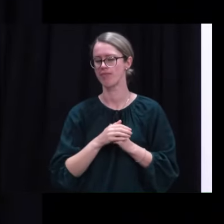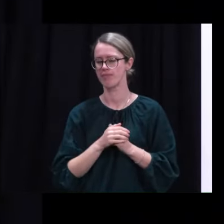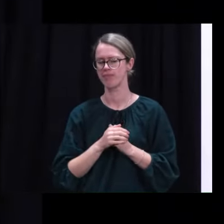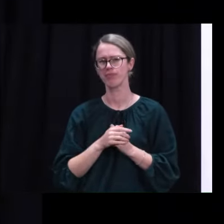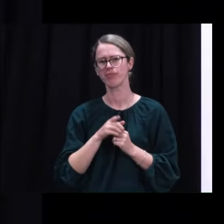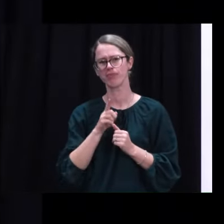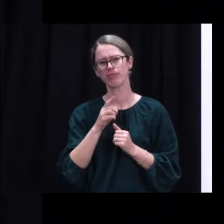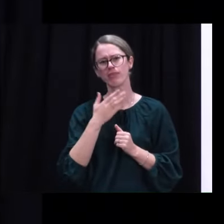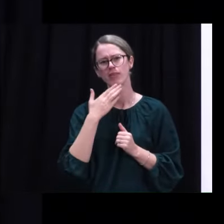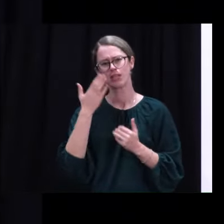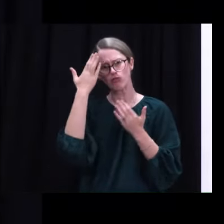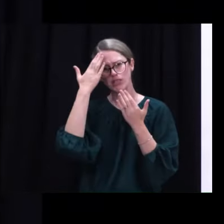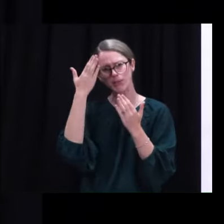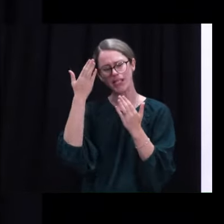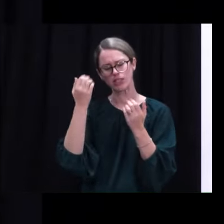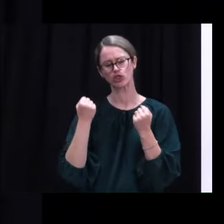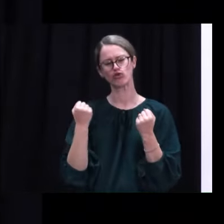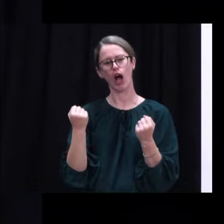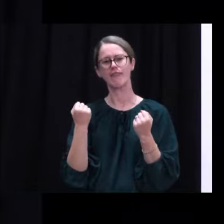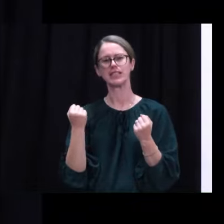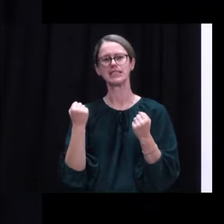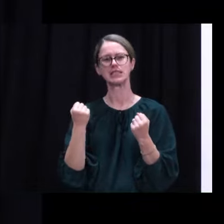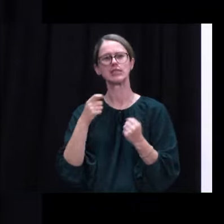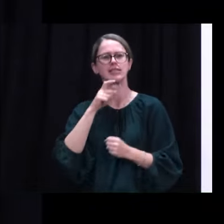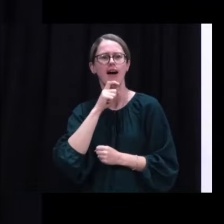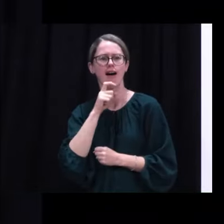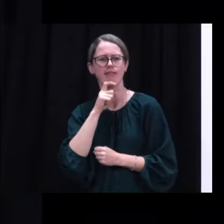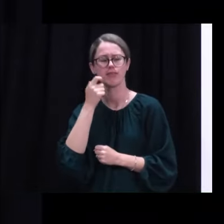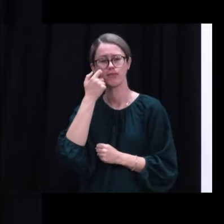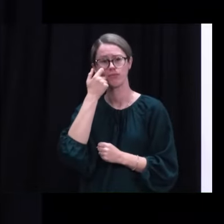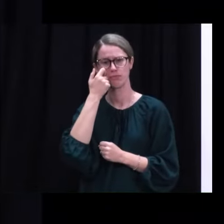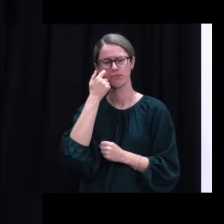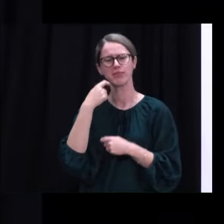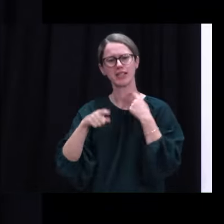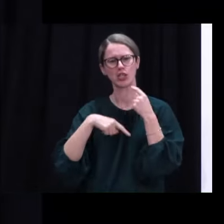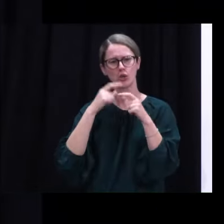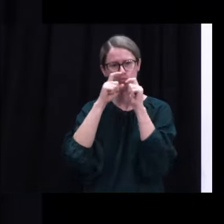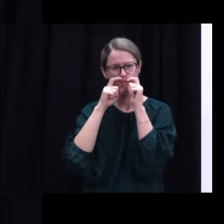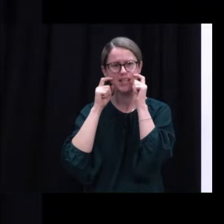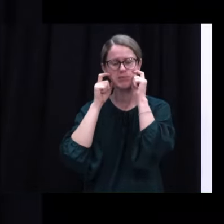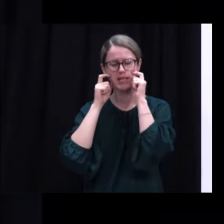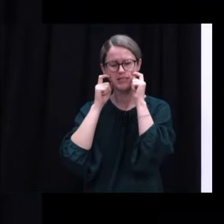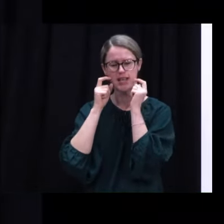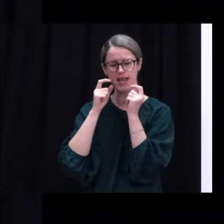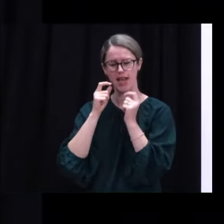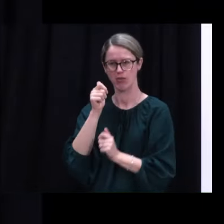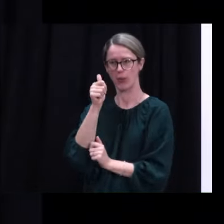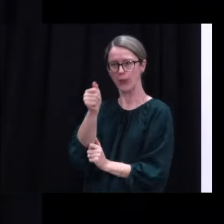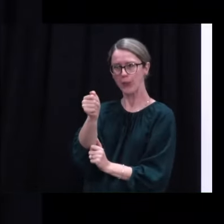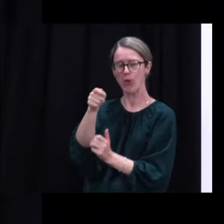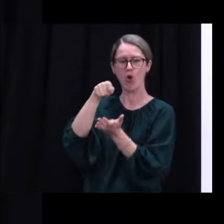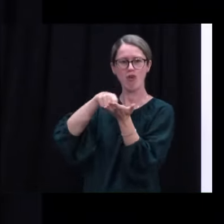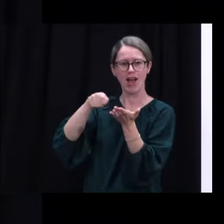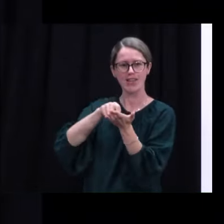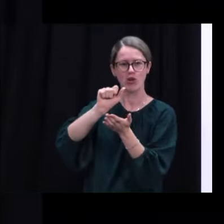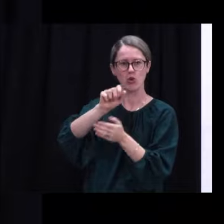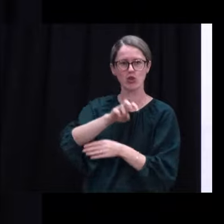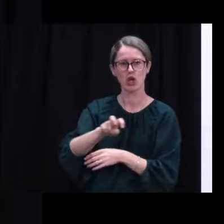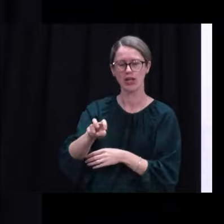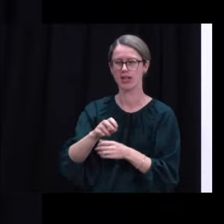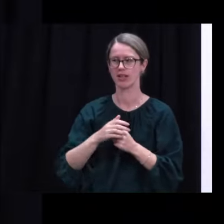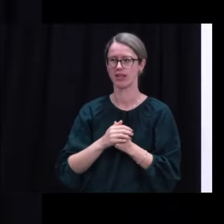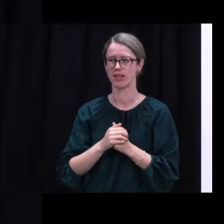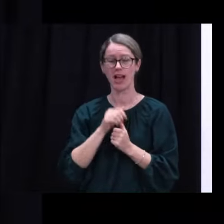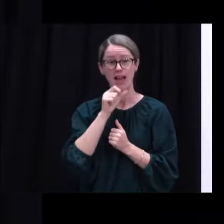to be respectful of drivers and other public transport staff and continue to wear a face covering and keep a record of your journey. And please, do not